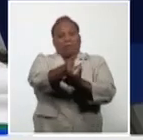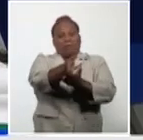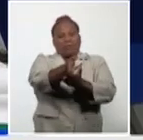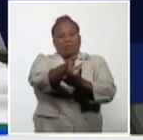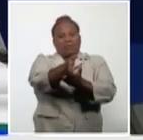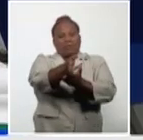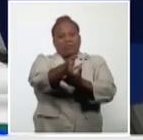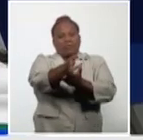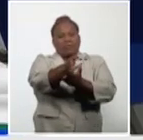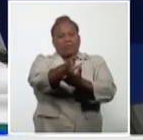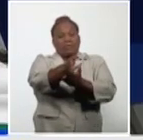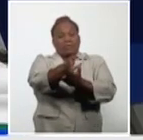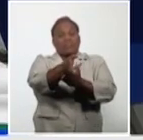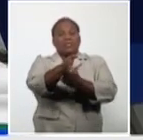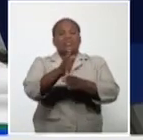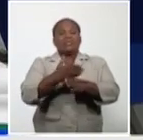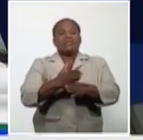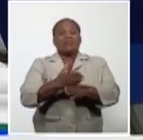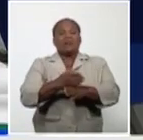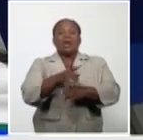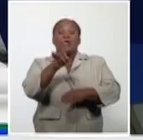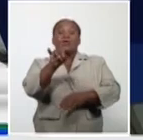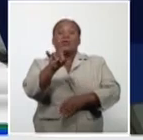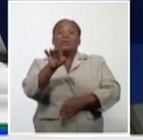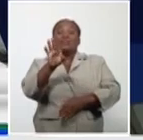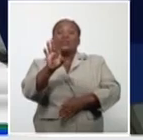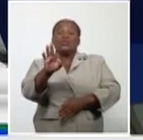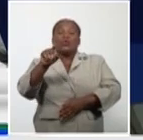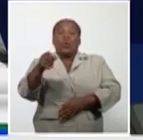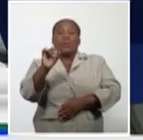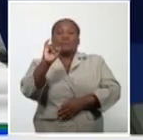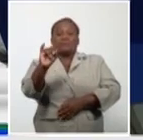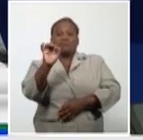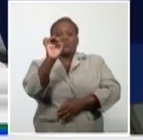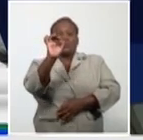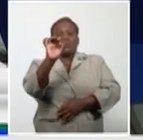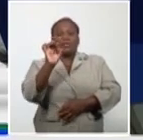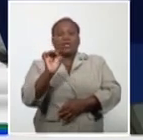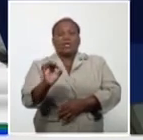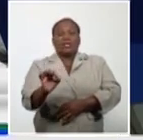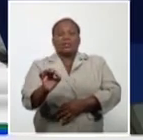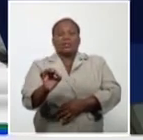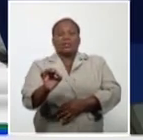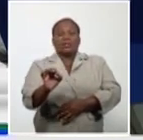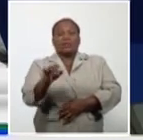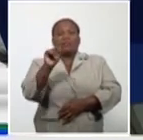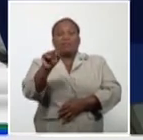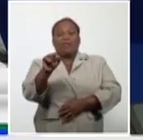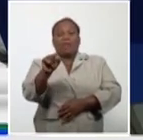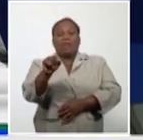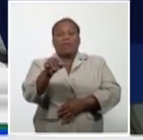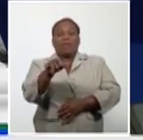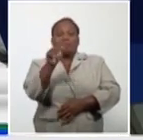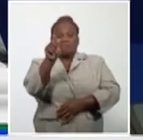of the active cases that have been diagnosed in our country.